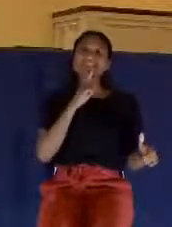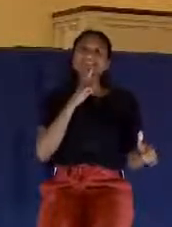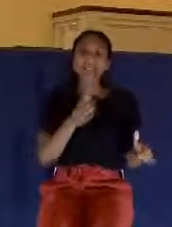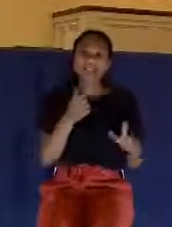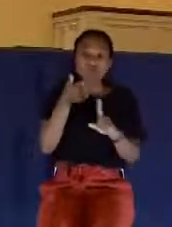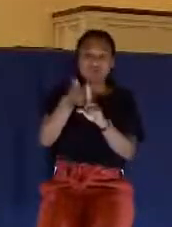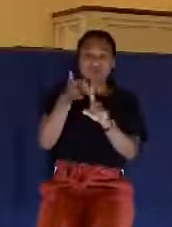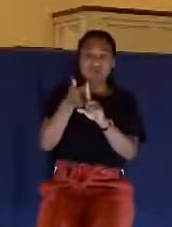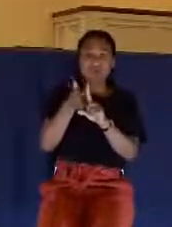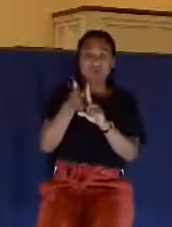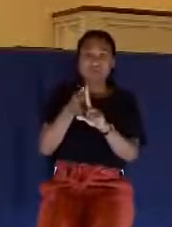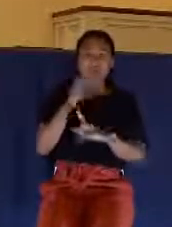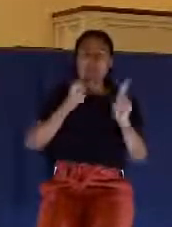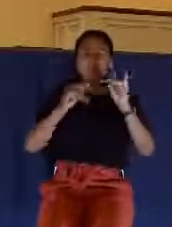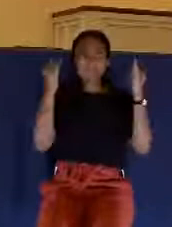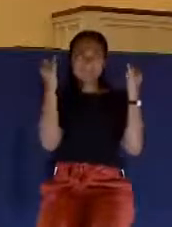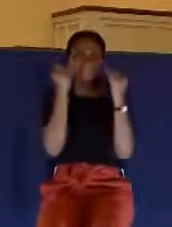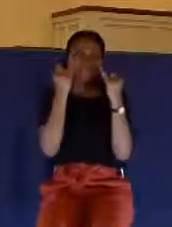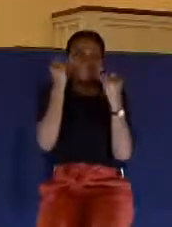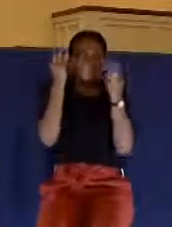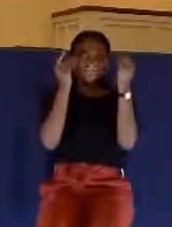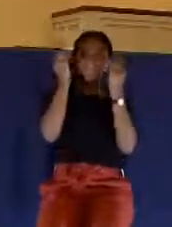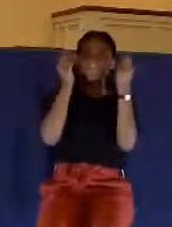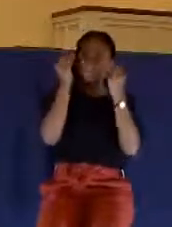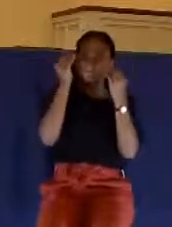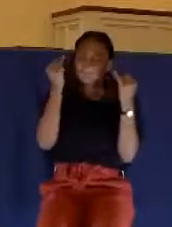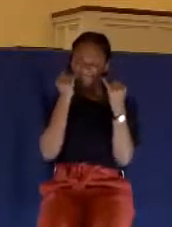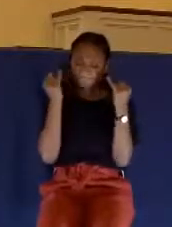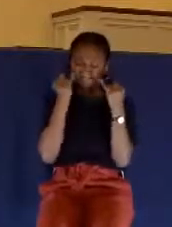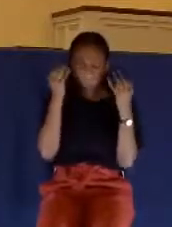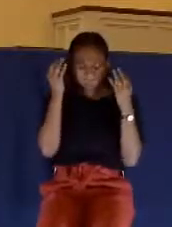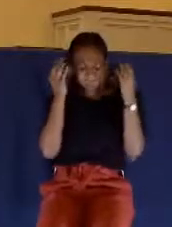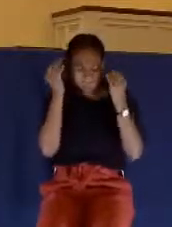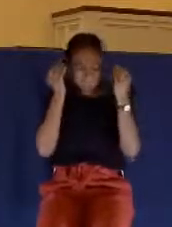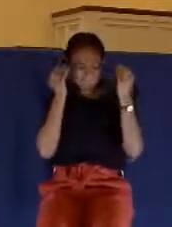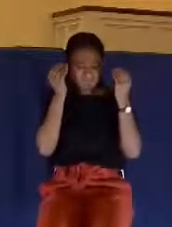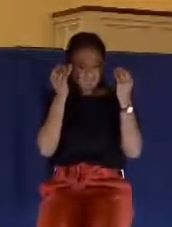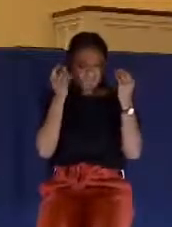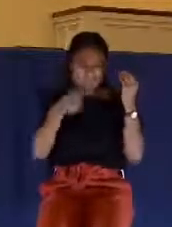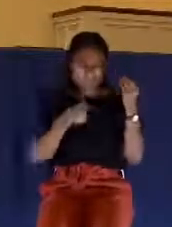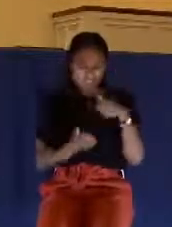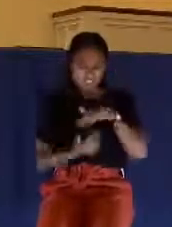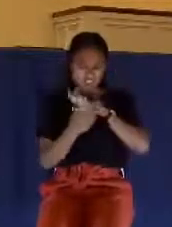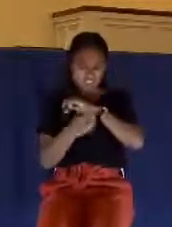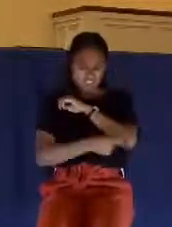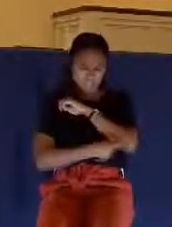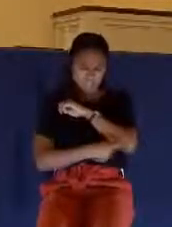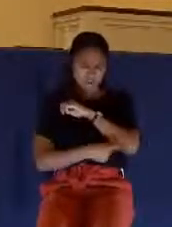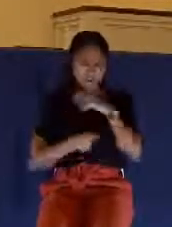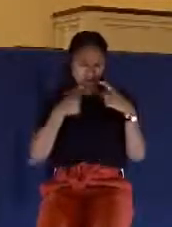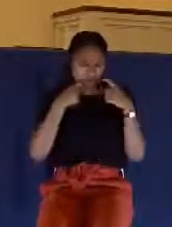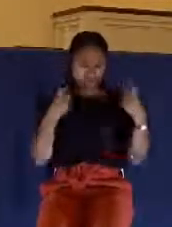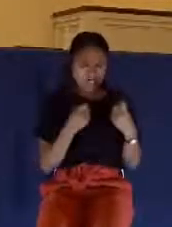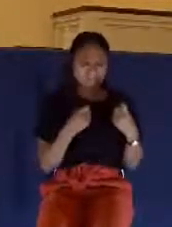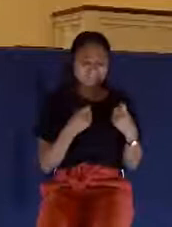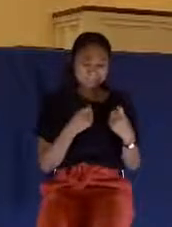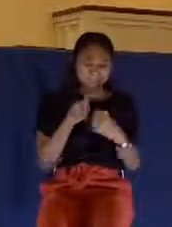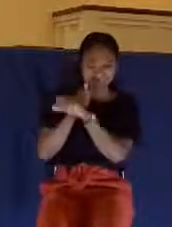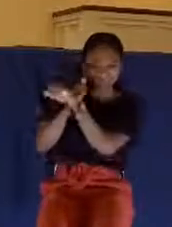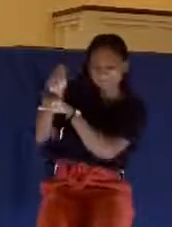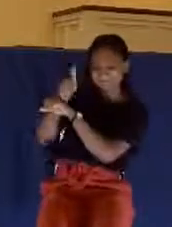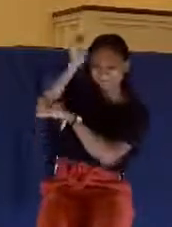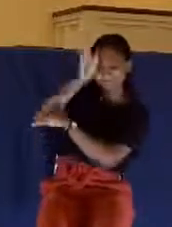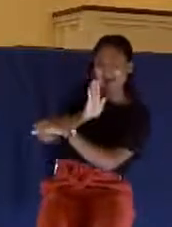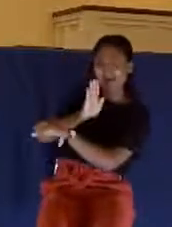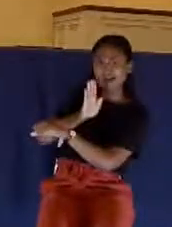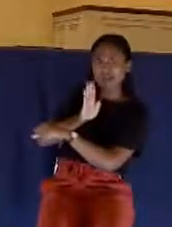And so this was what happened. They were rationalizing in their mind. They were saying to themselves. They got in a temptation, they sinned, and they said to themselves, oh, well, know, God did this, he put me in this,